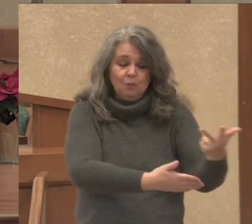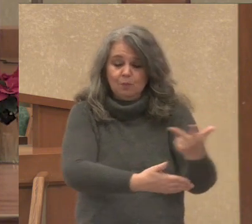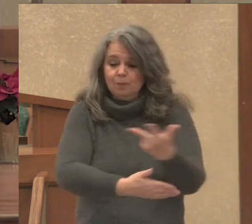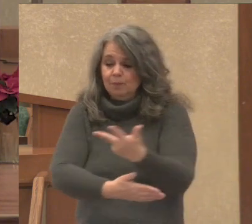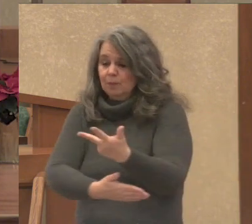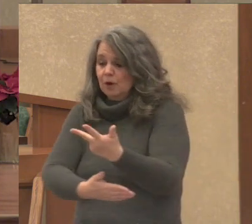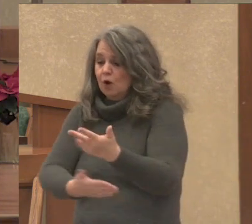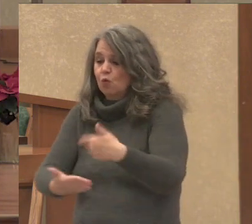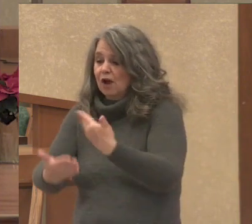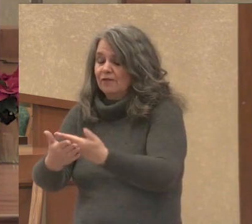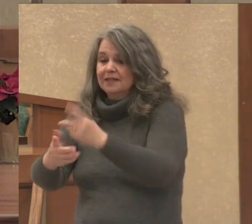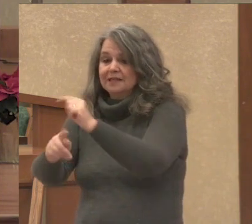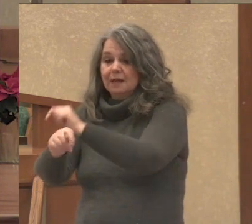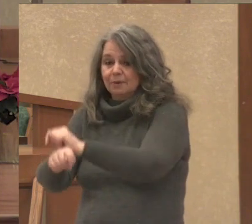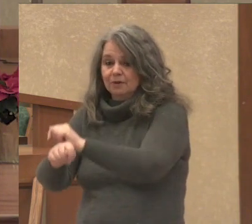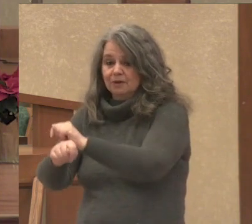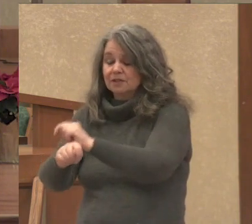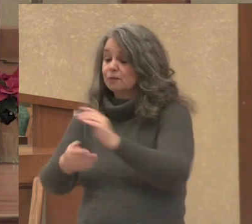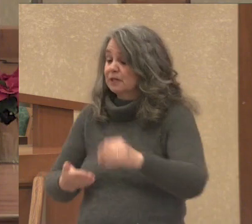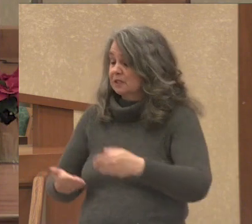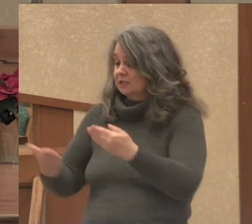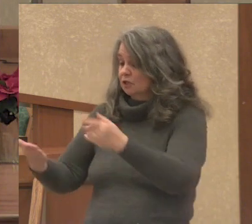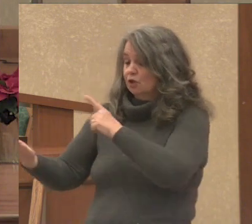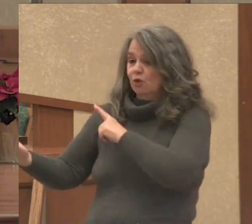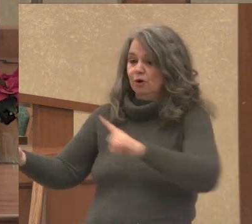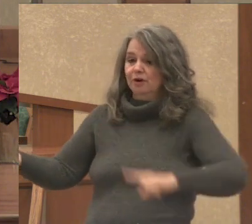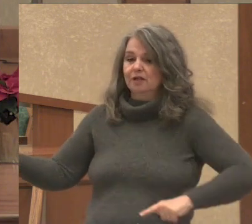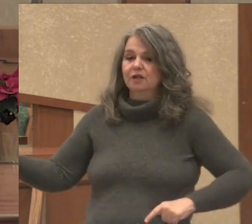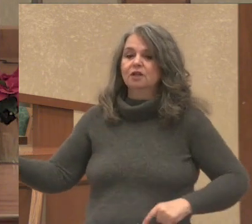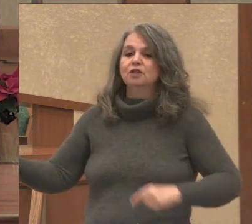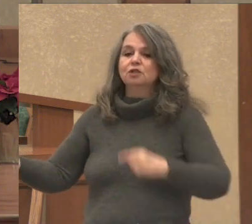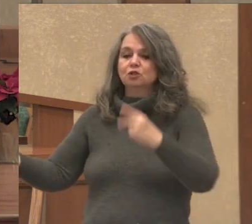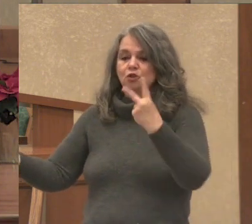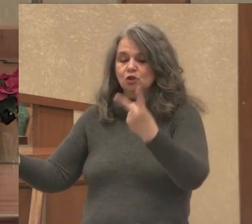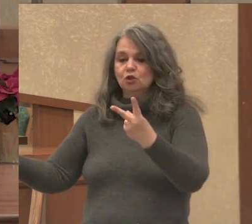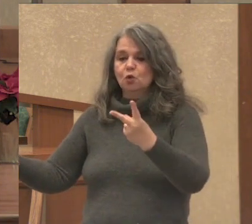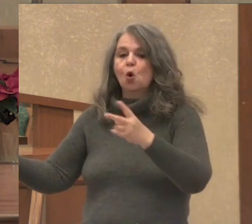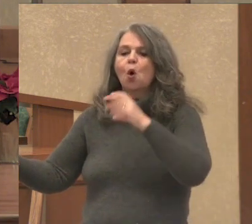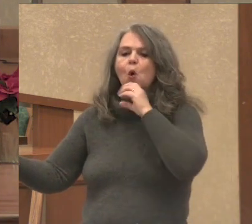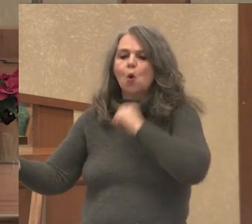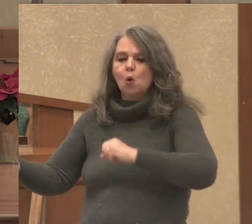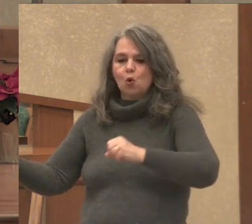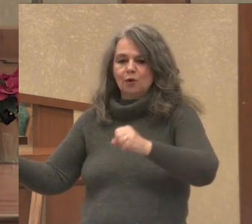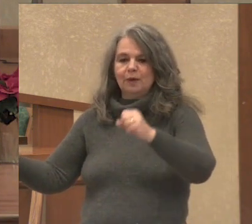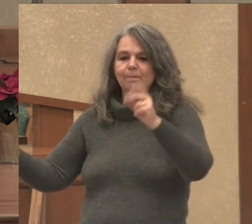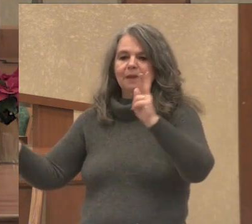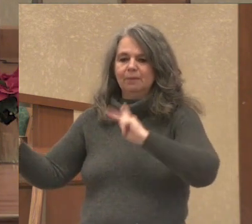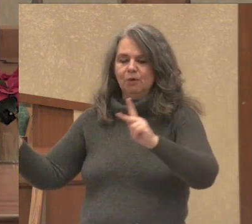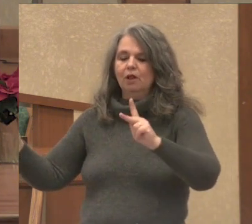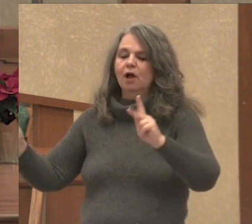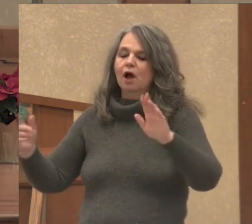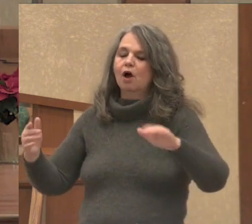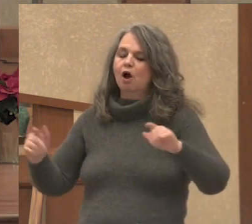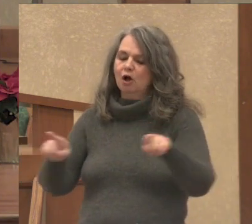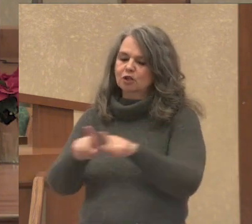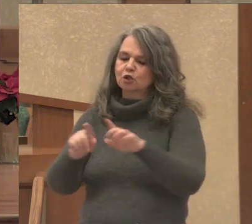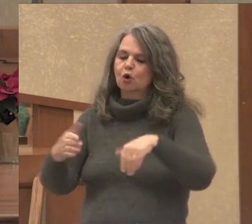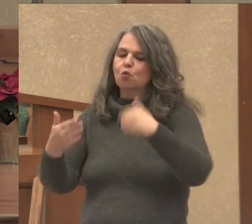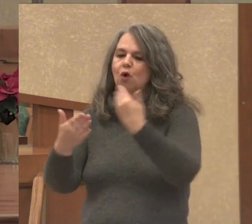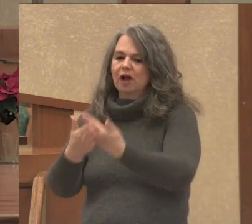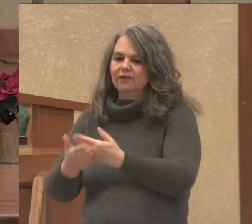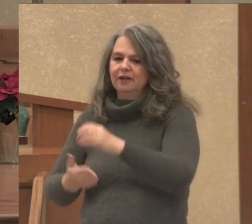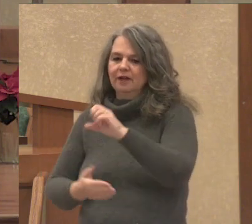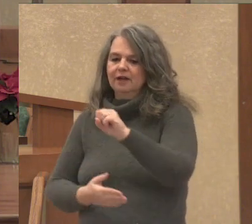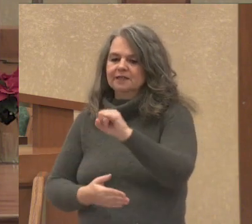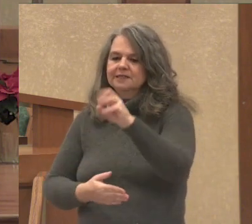to the Lord. We are told that two devout senior citizens were there that day, Simeon